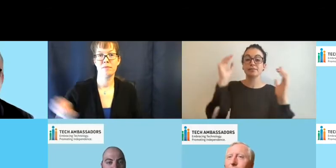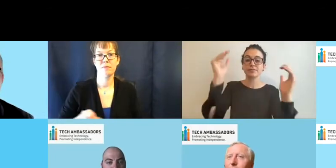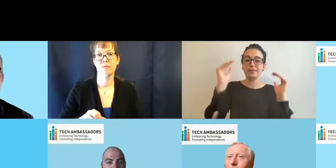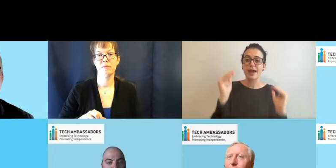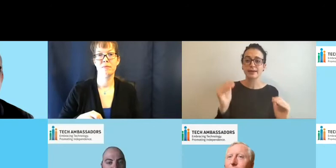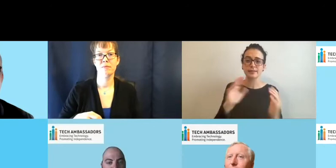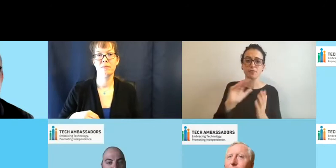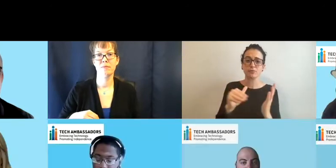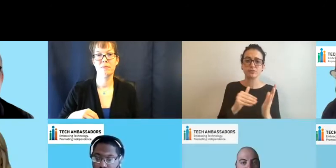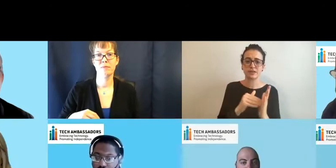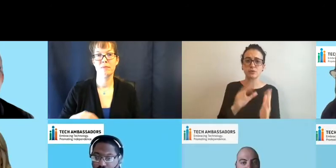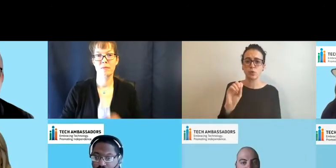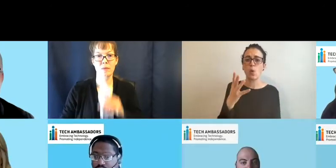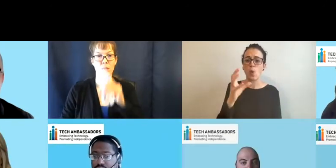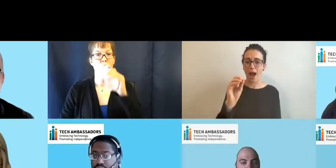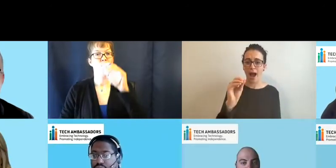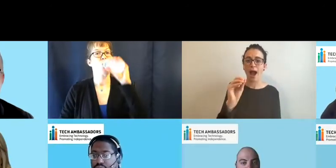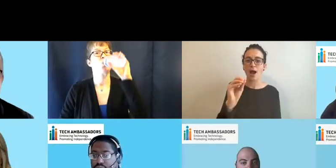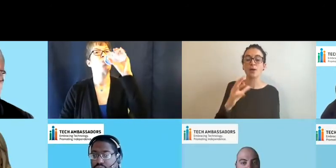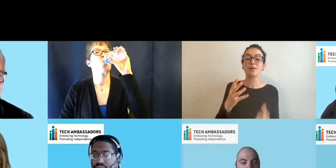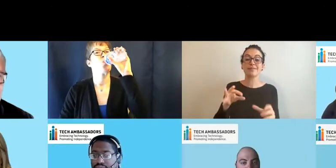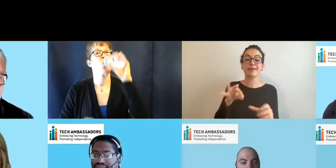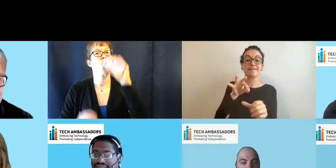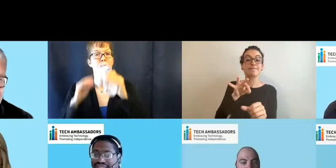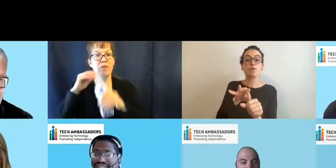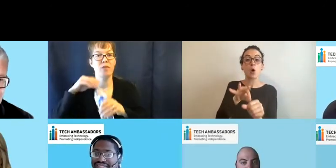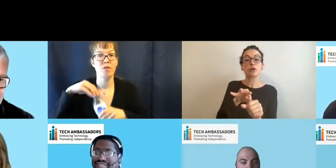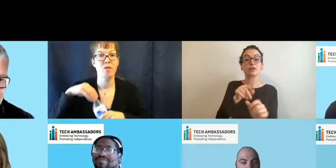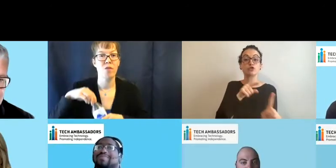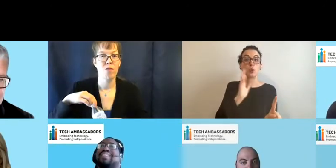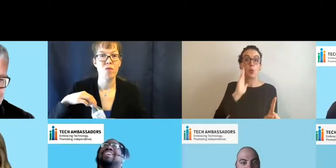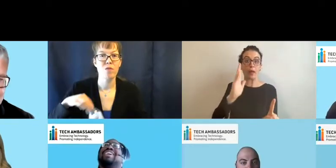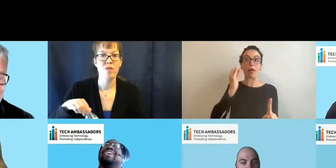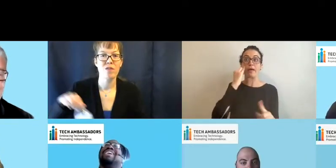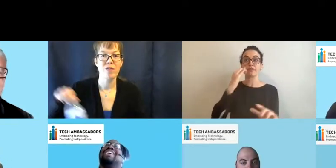voted most likely to know someone in any room she walks into